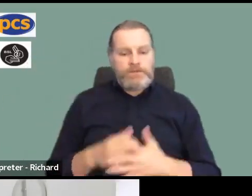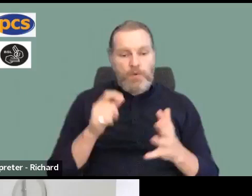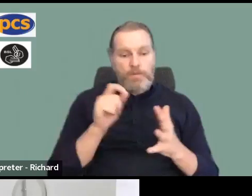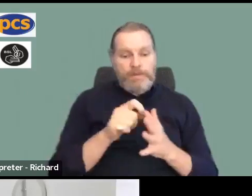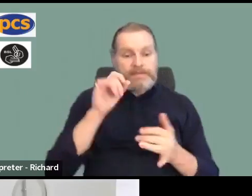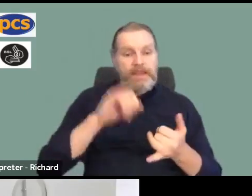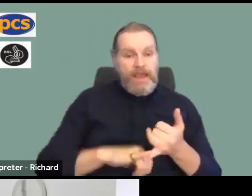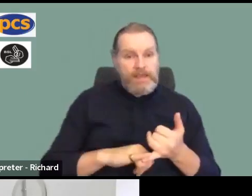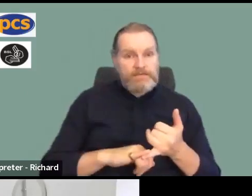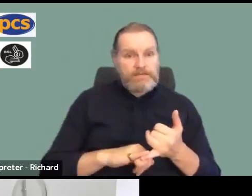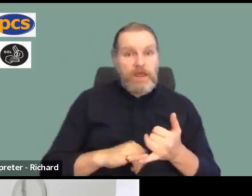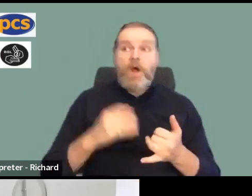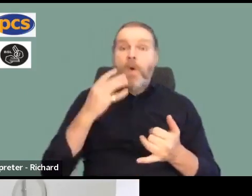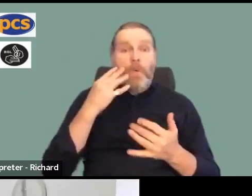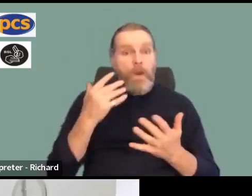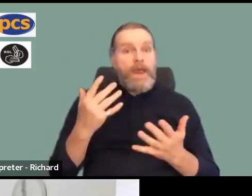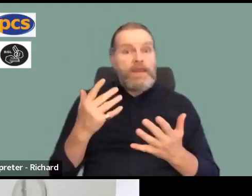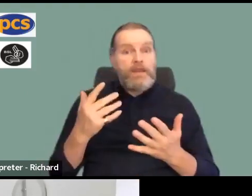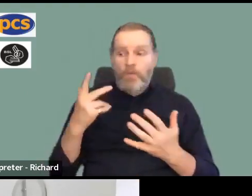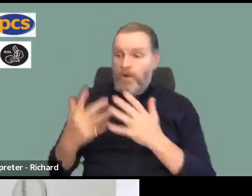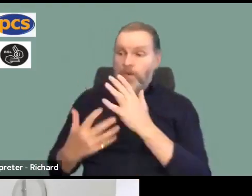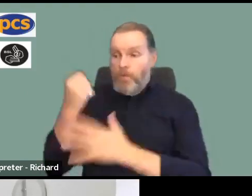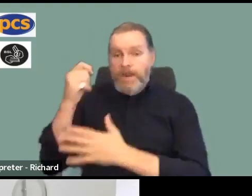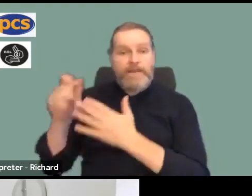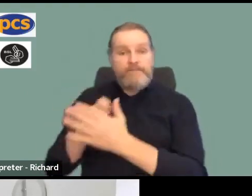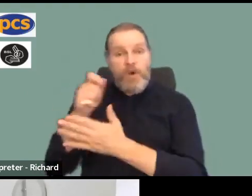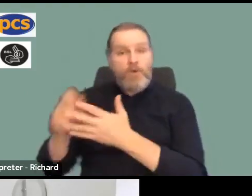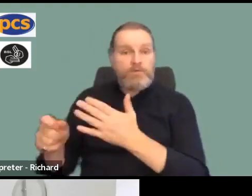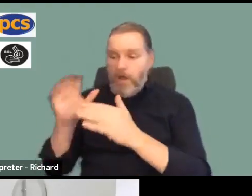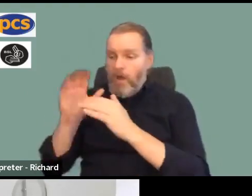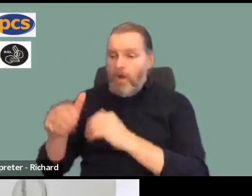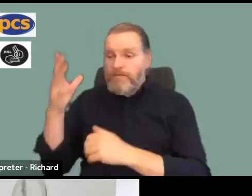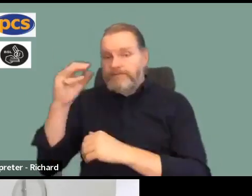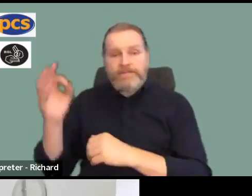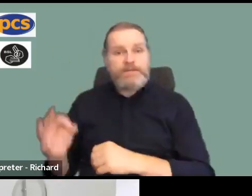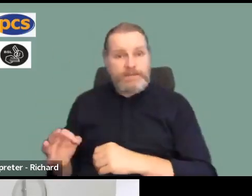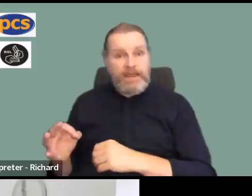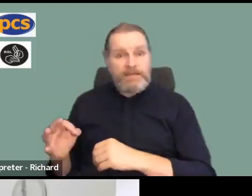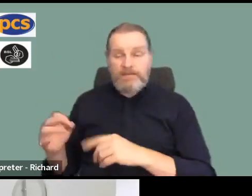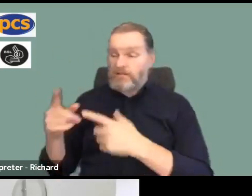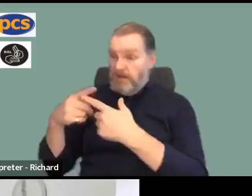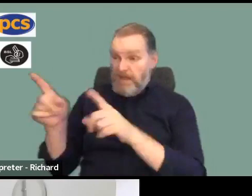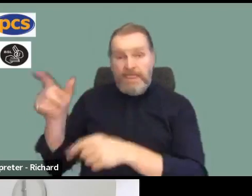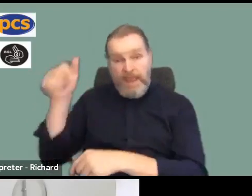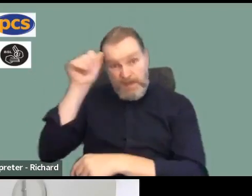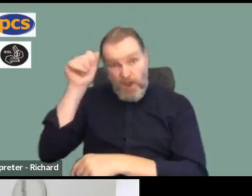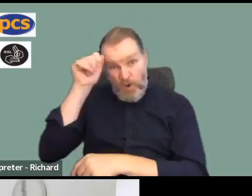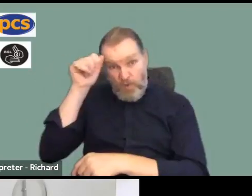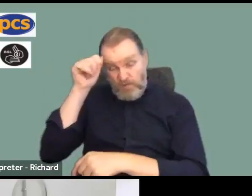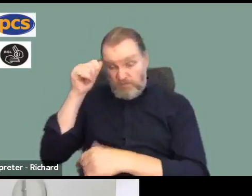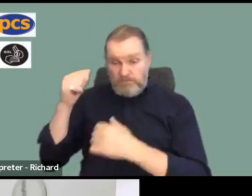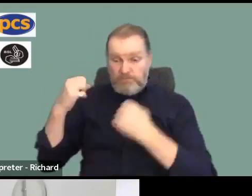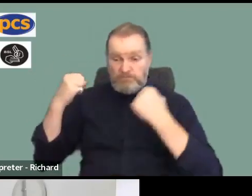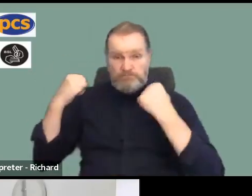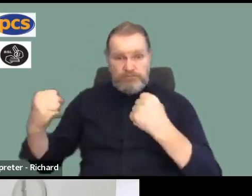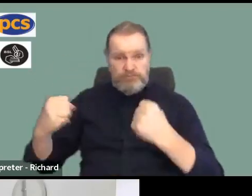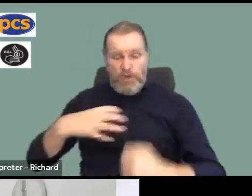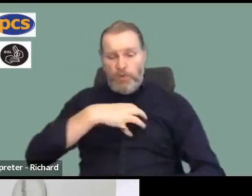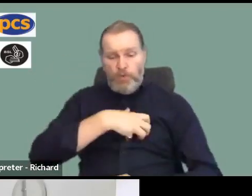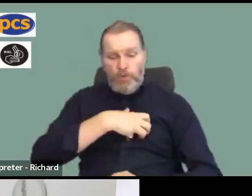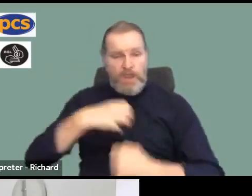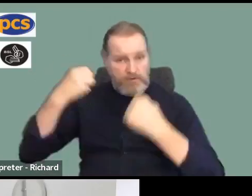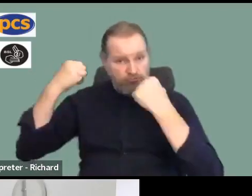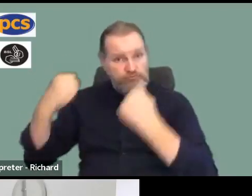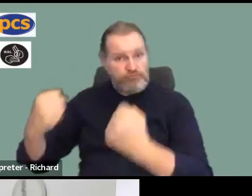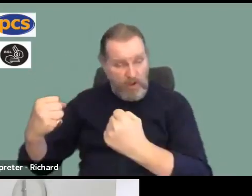when you win the vote is obviously you're in a stronger position to negotiate with the government, they will know for the first time in years that the union can take industrial action